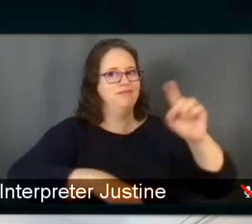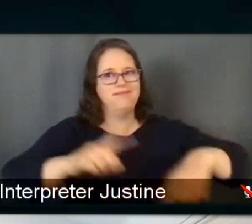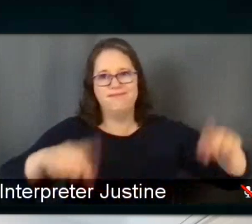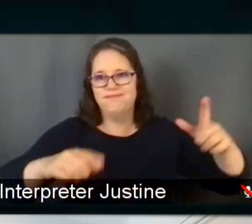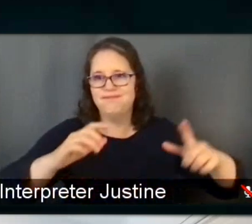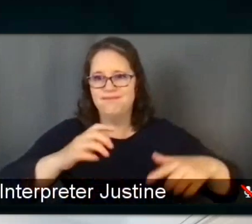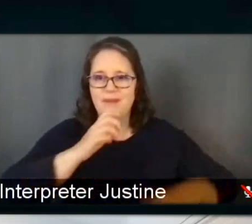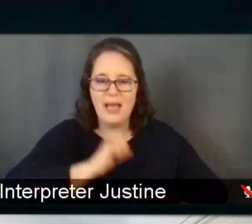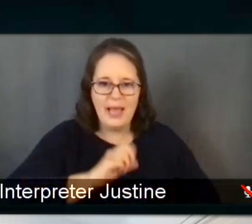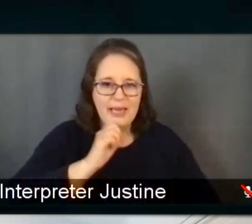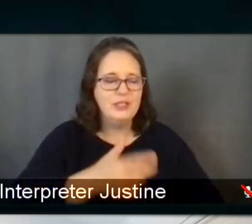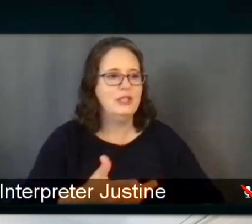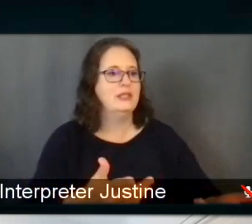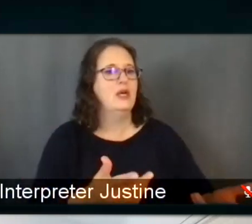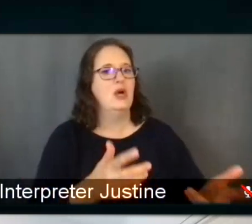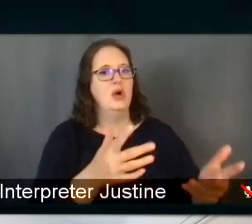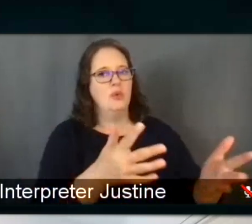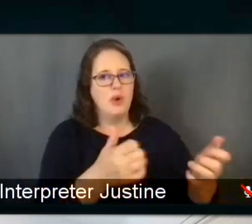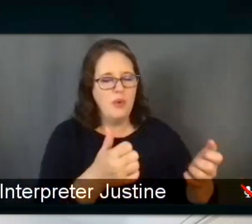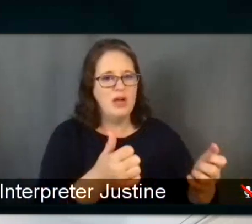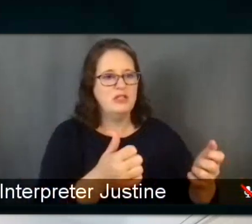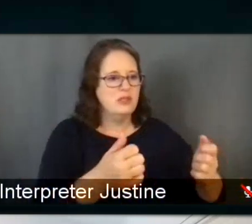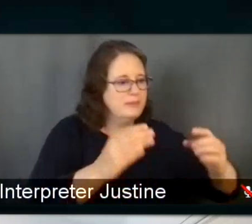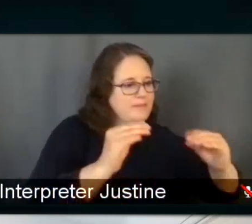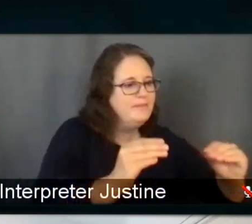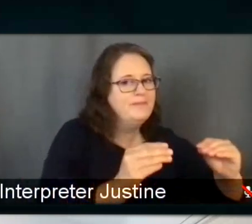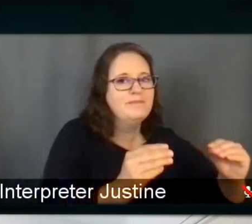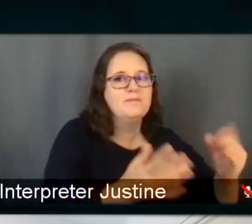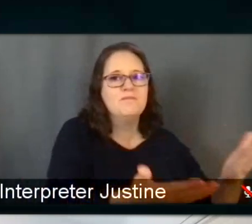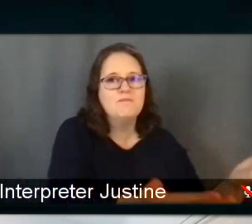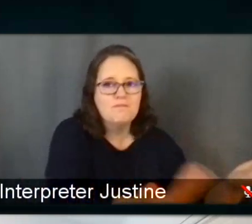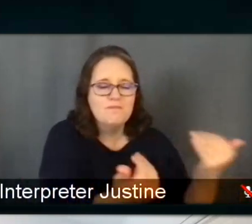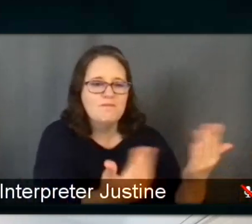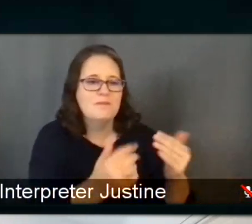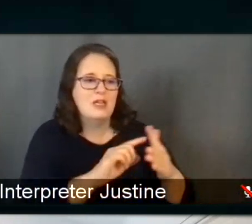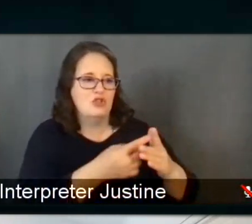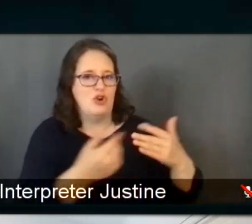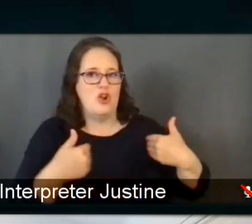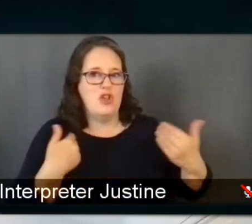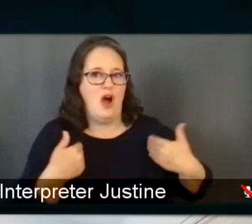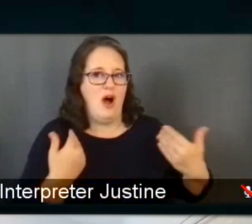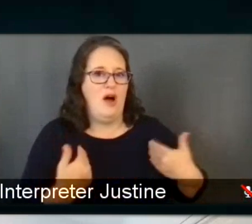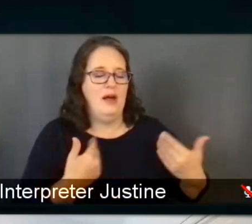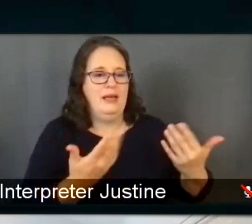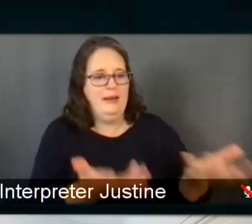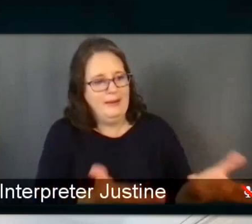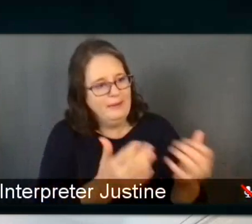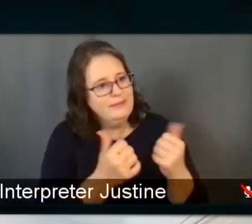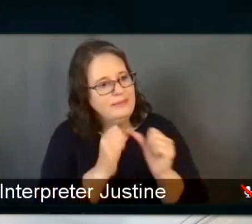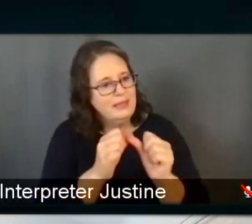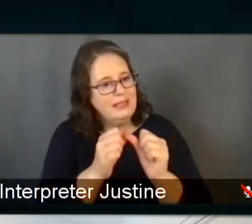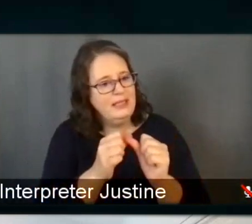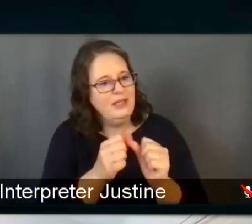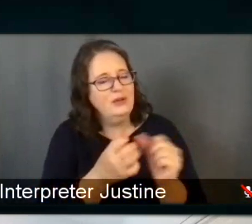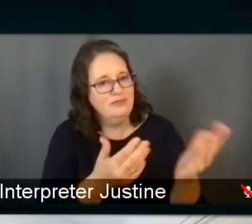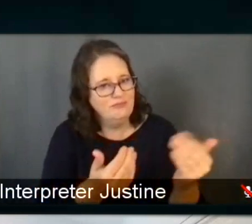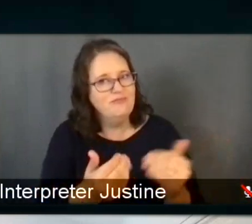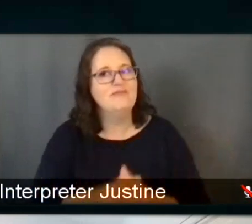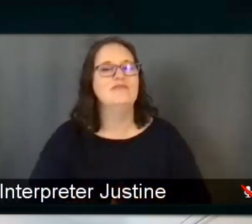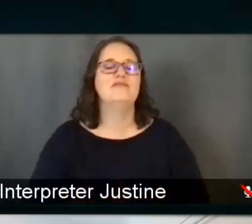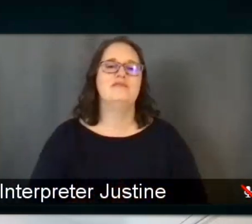they move along because we want to to start young and and keep going with them if possible. So I think